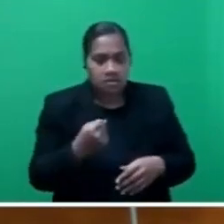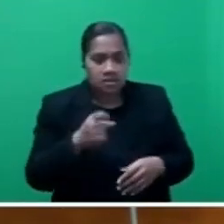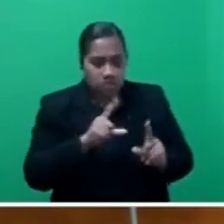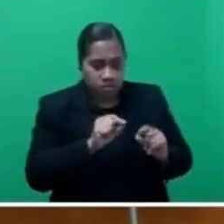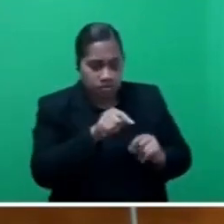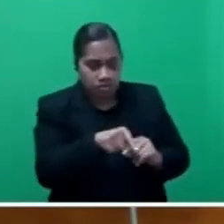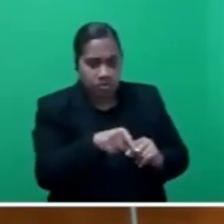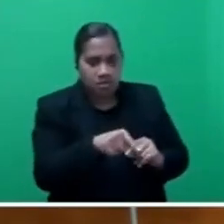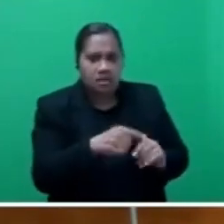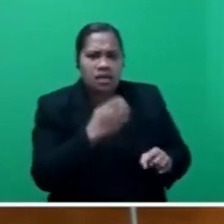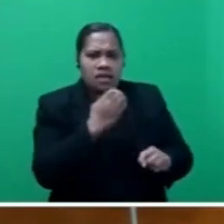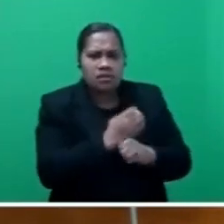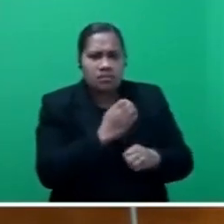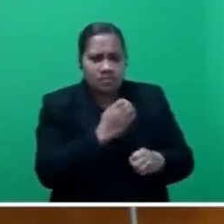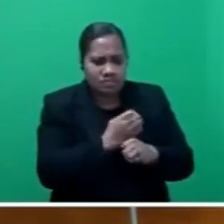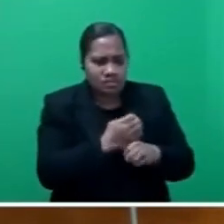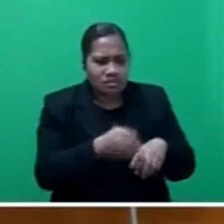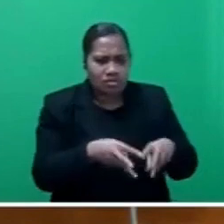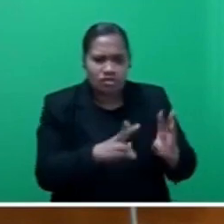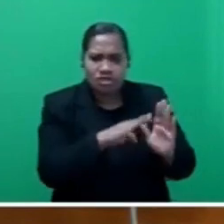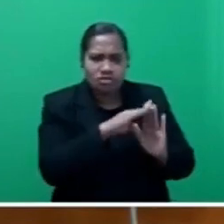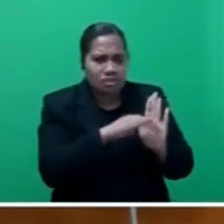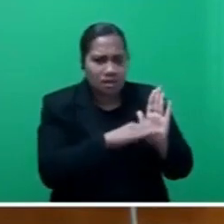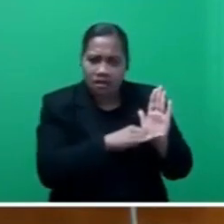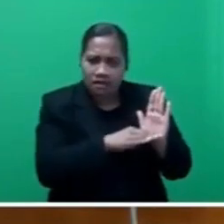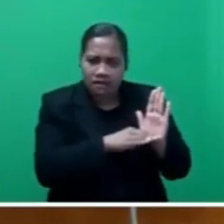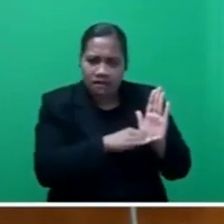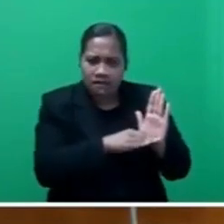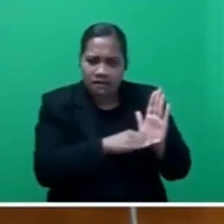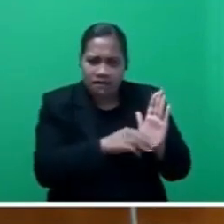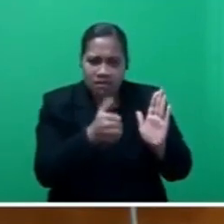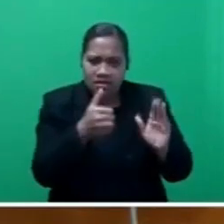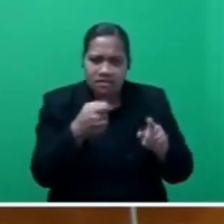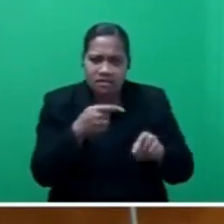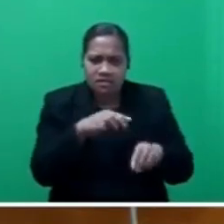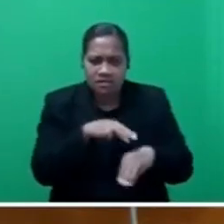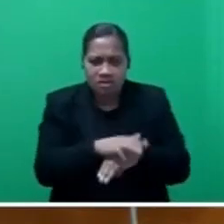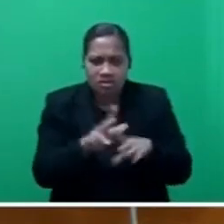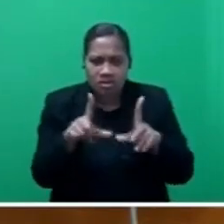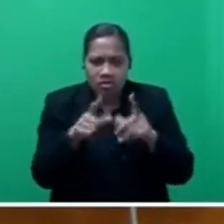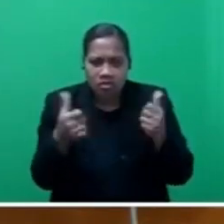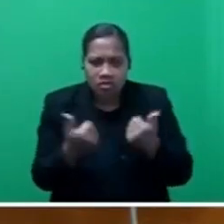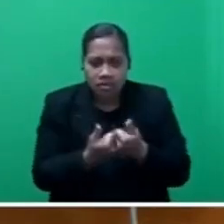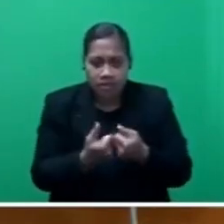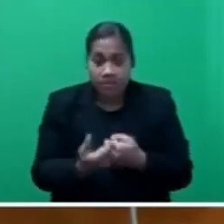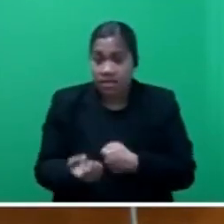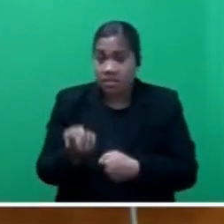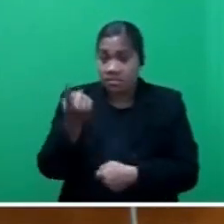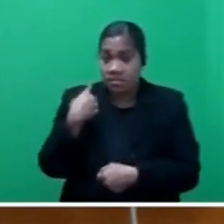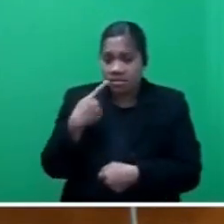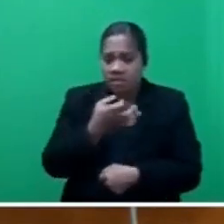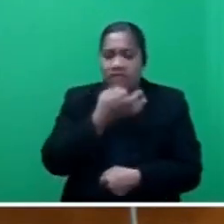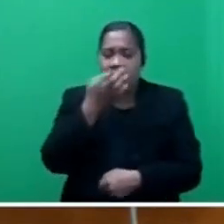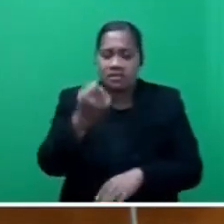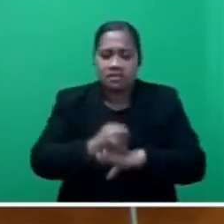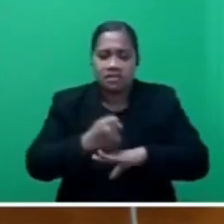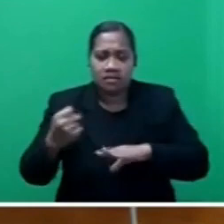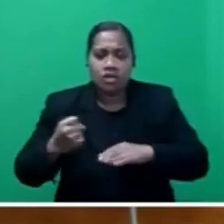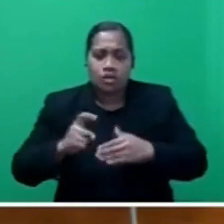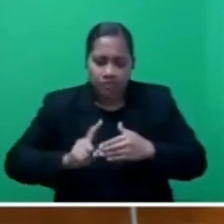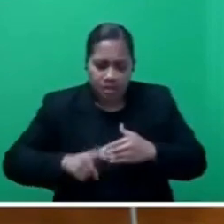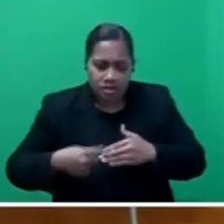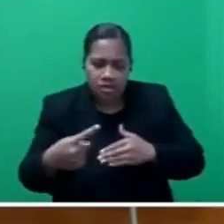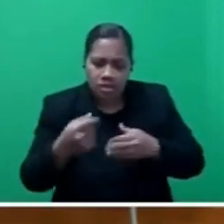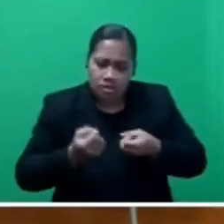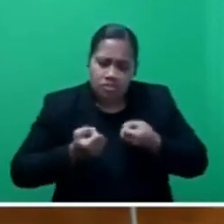employment conditions. Mr Speaker, in the past I had asked government to be consistent by giving a